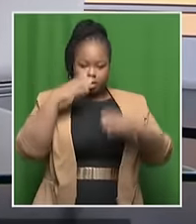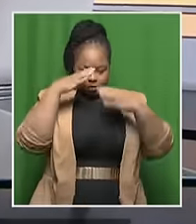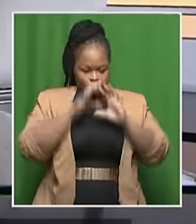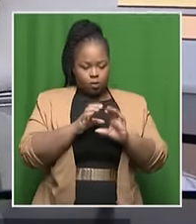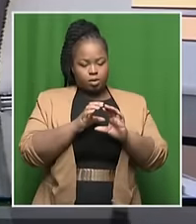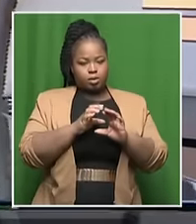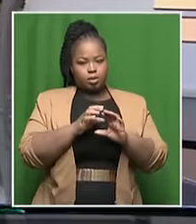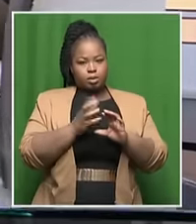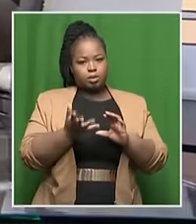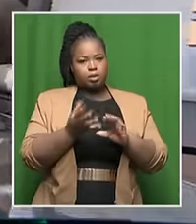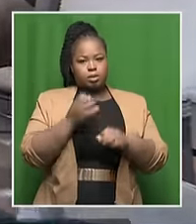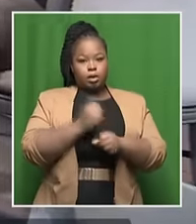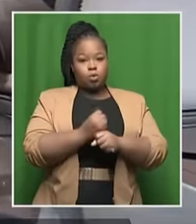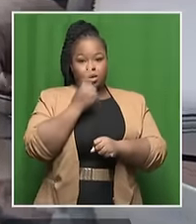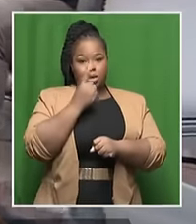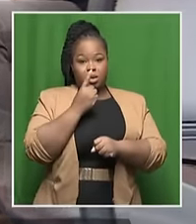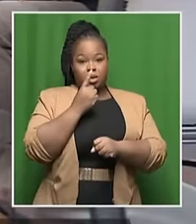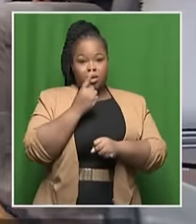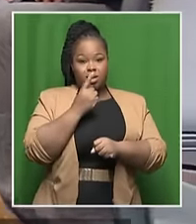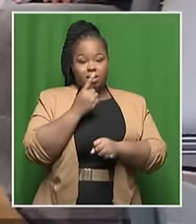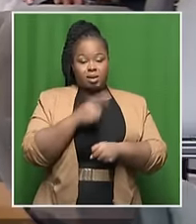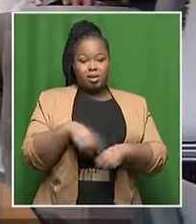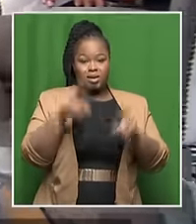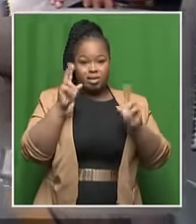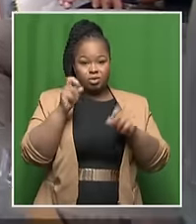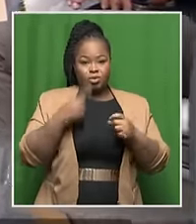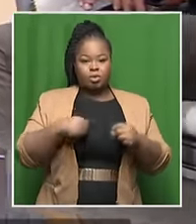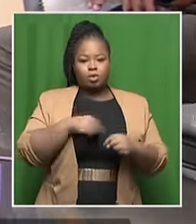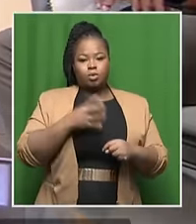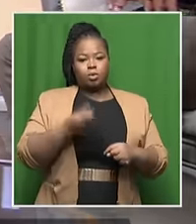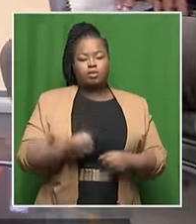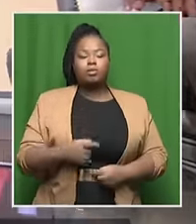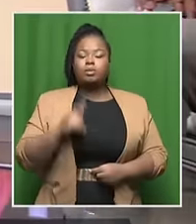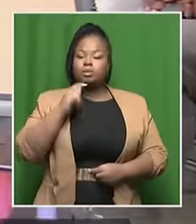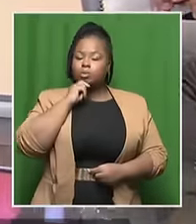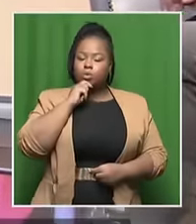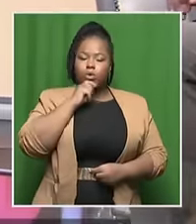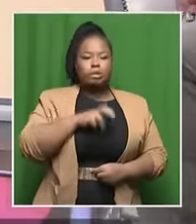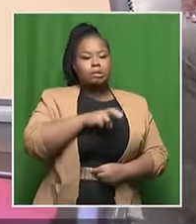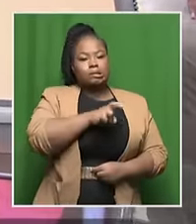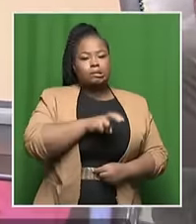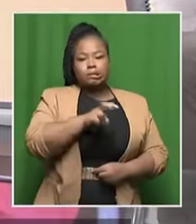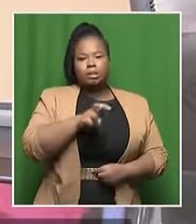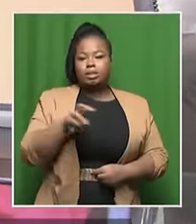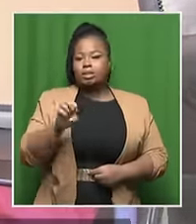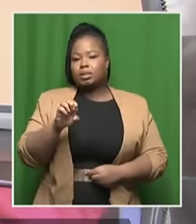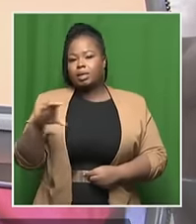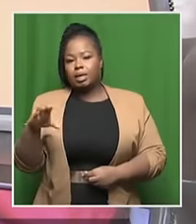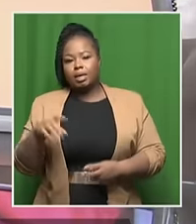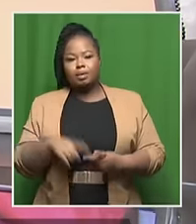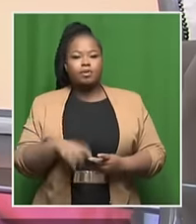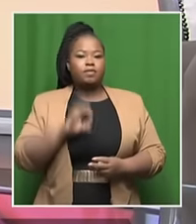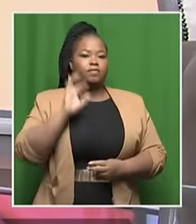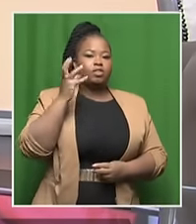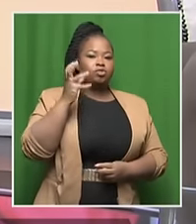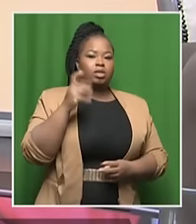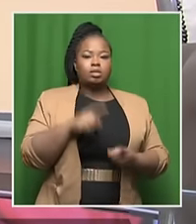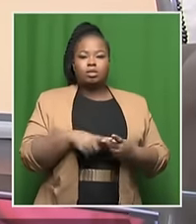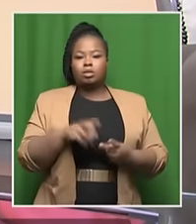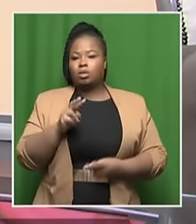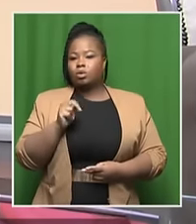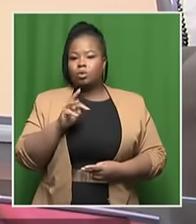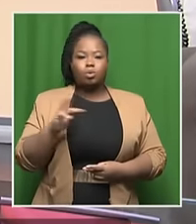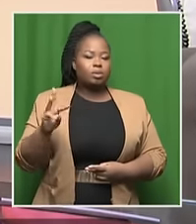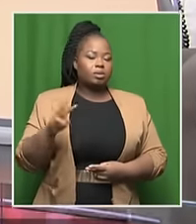on Gauteng and the issues we have here. But the whole morning, we've gone from the Eastern Cape to the Free State to the Northwest.